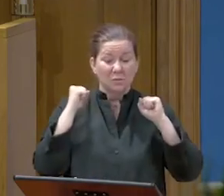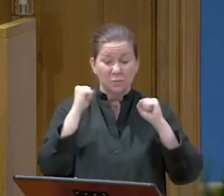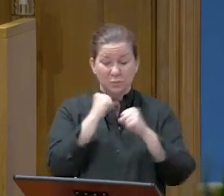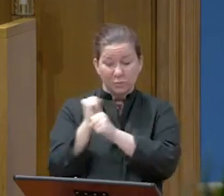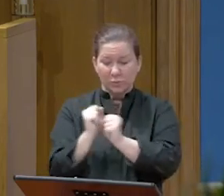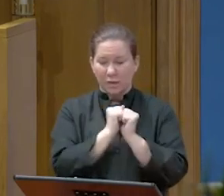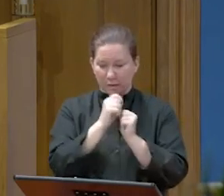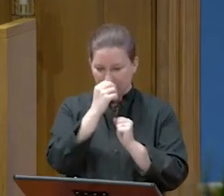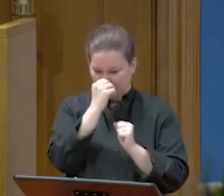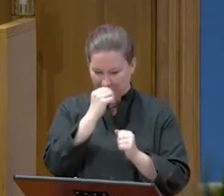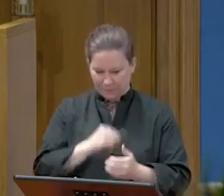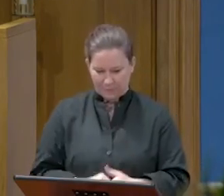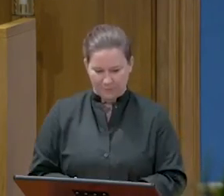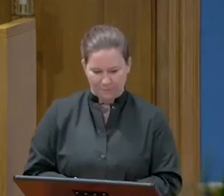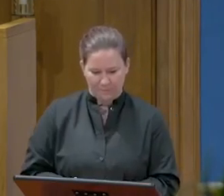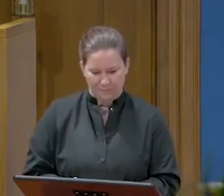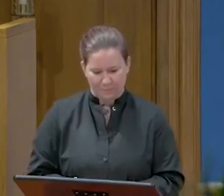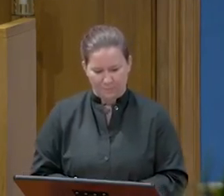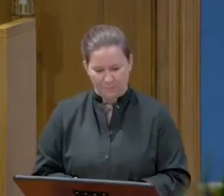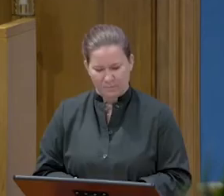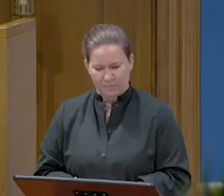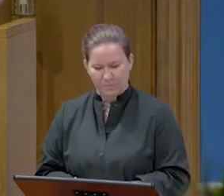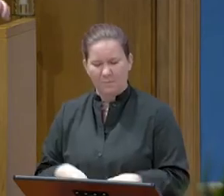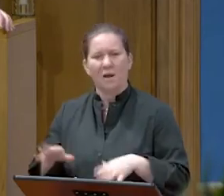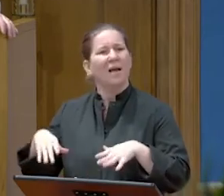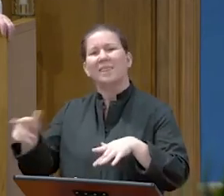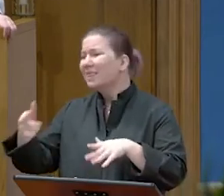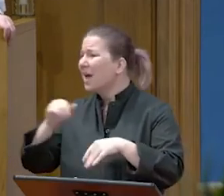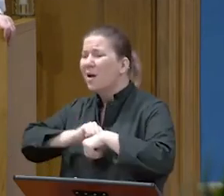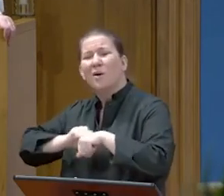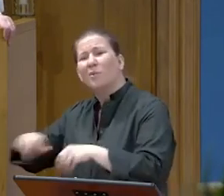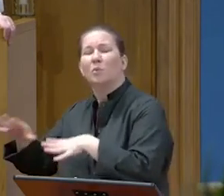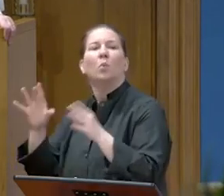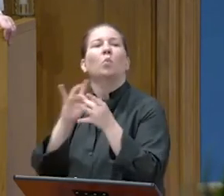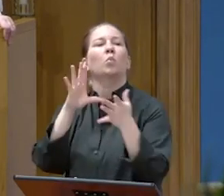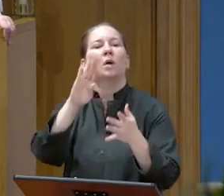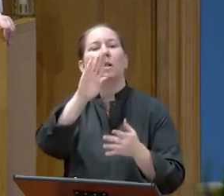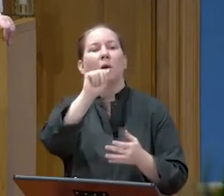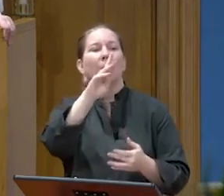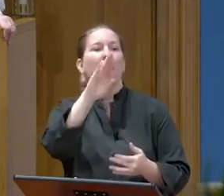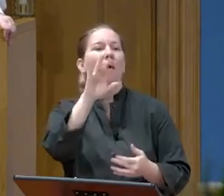Away with this fellow! Release Barabbas for us!